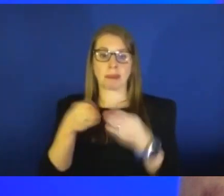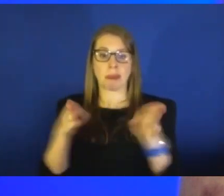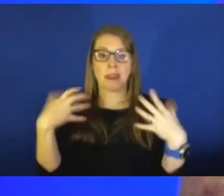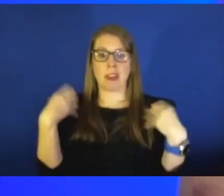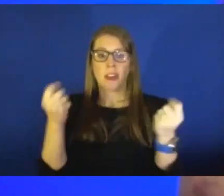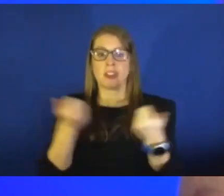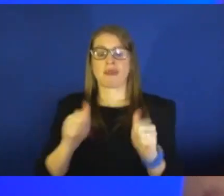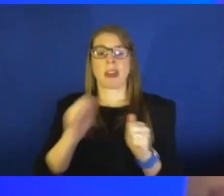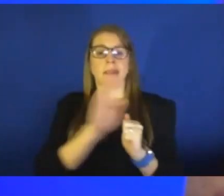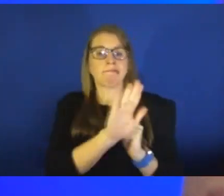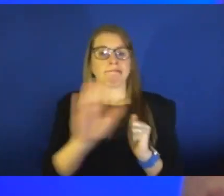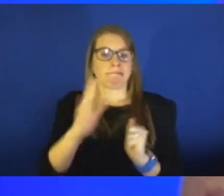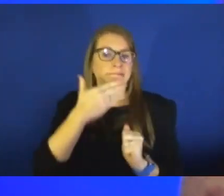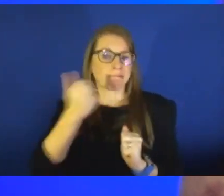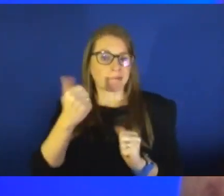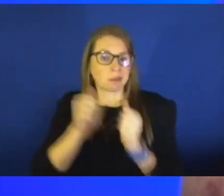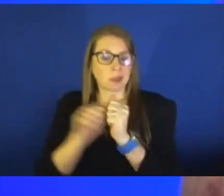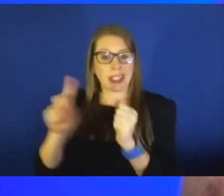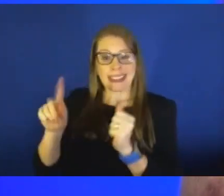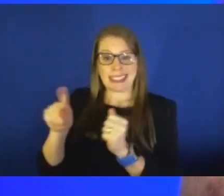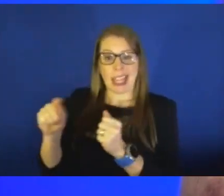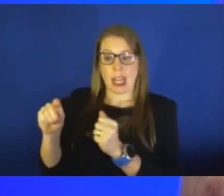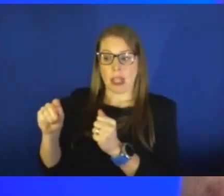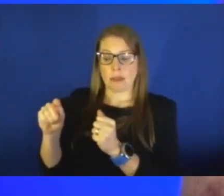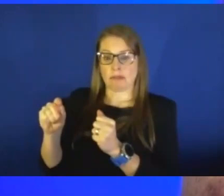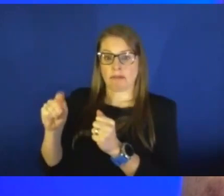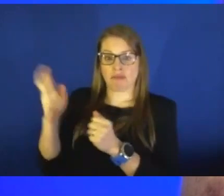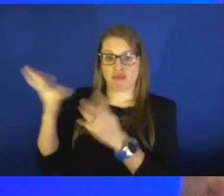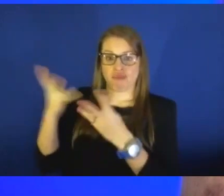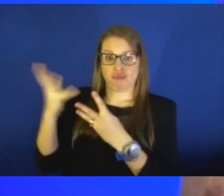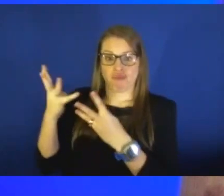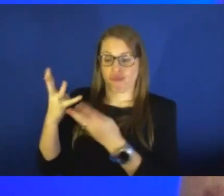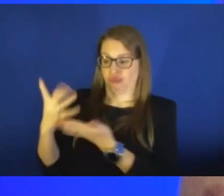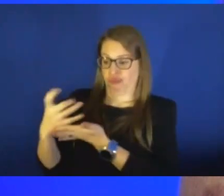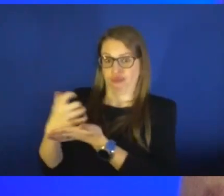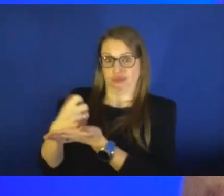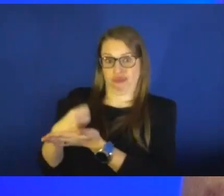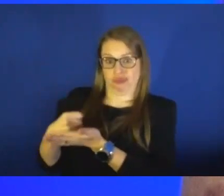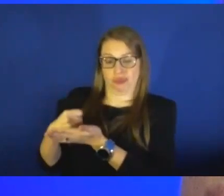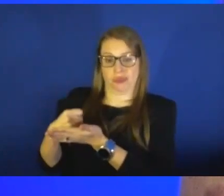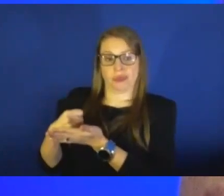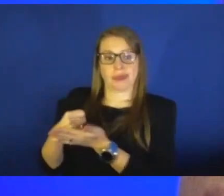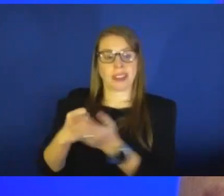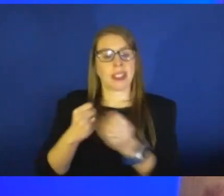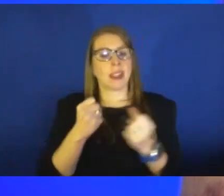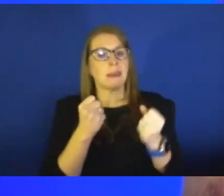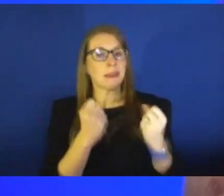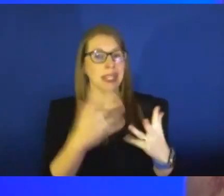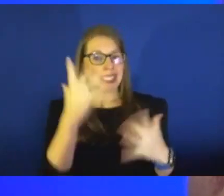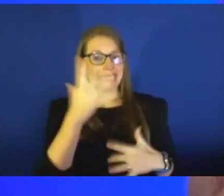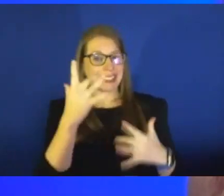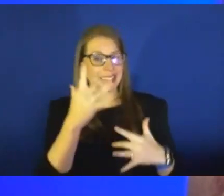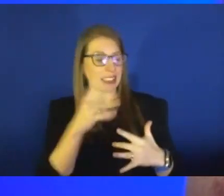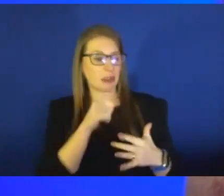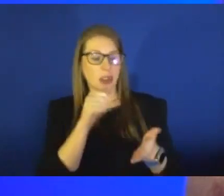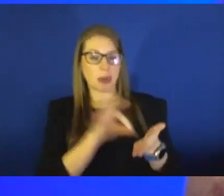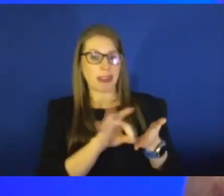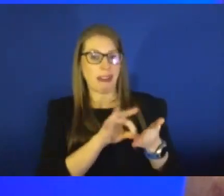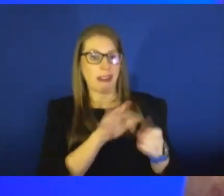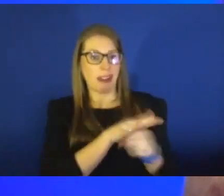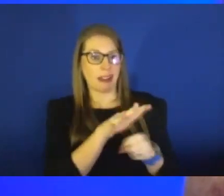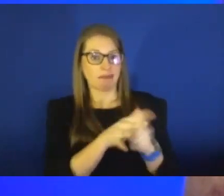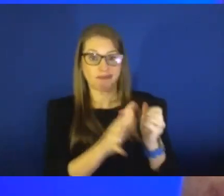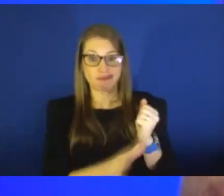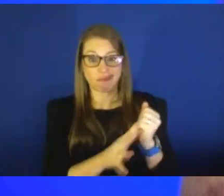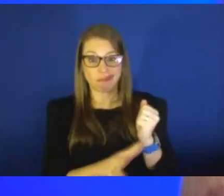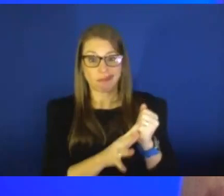with the data streams that they have. In the end, there's a lot of diseases where we undercount disease, diarrheal illnesses being